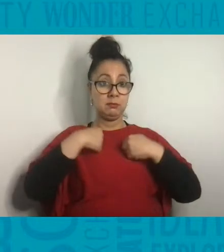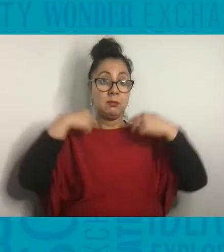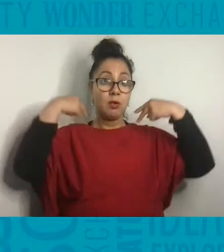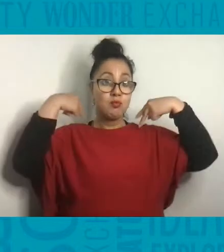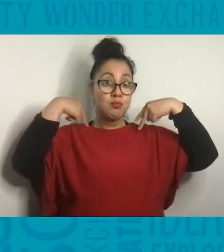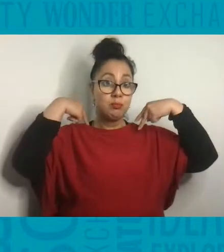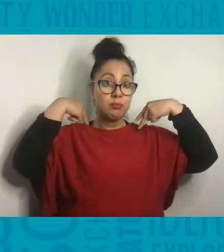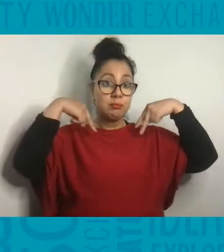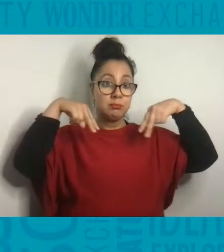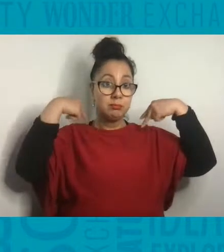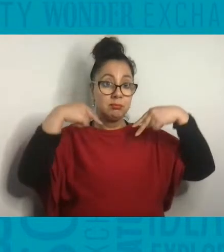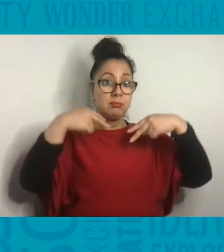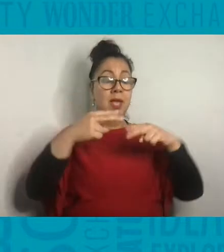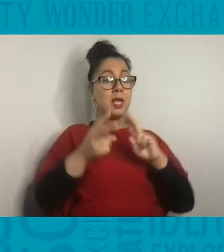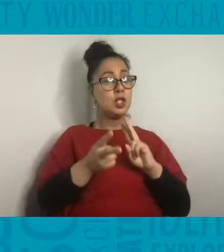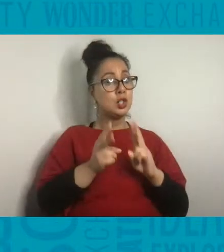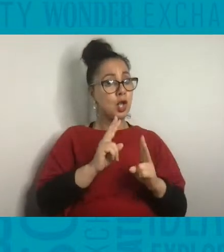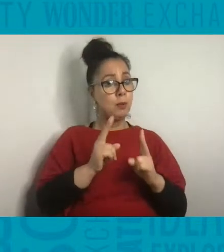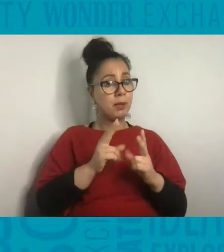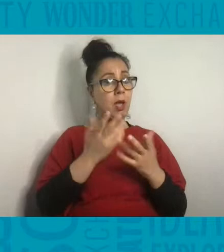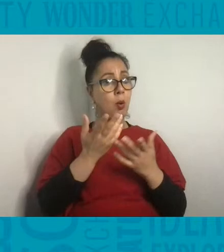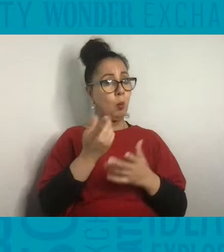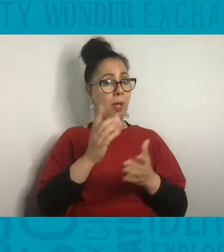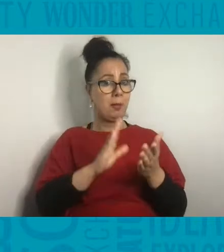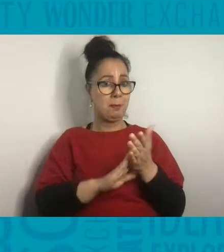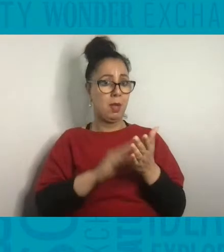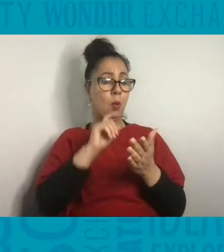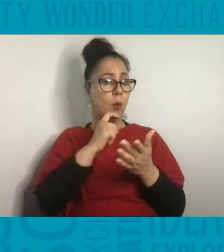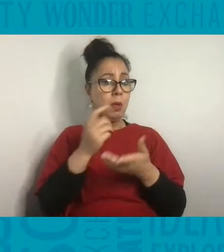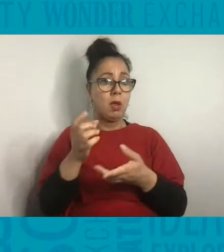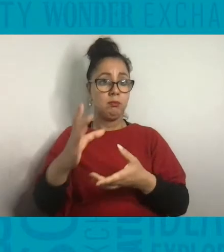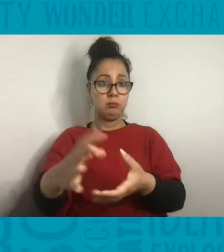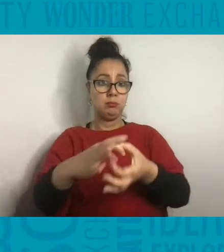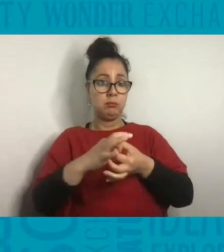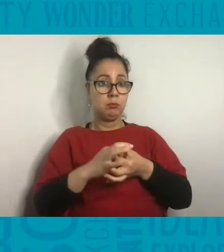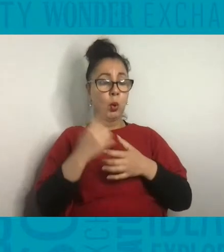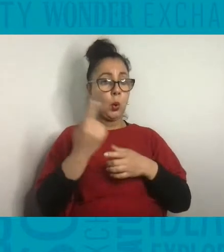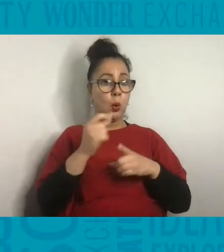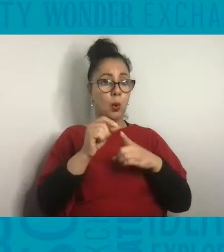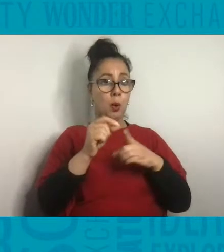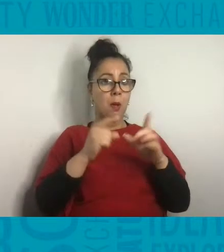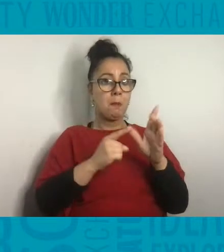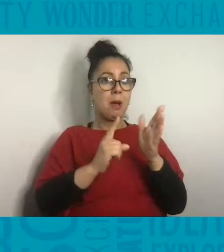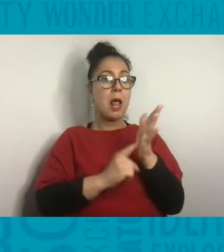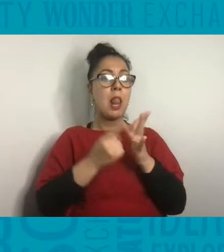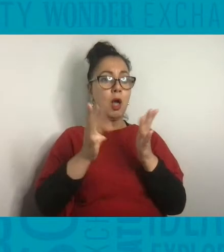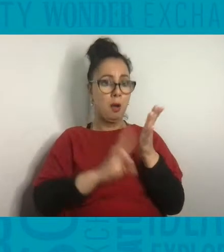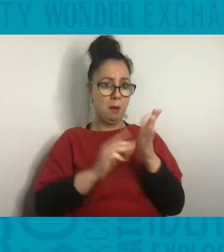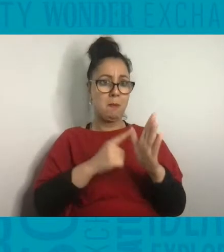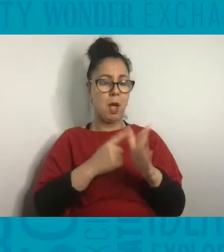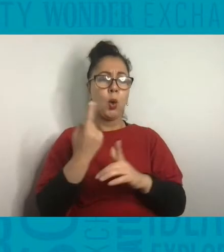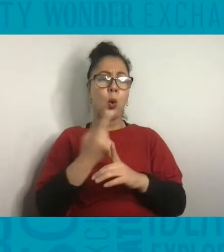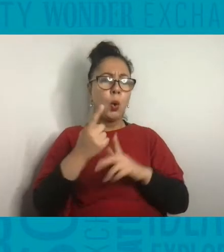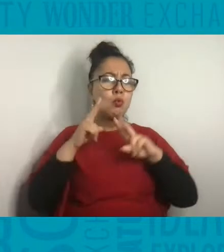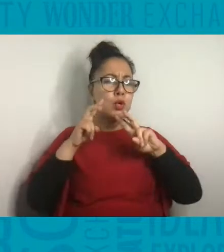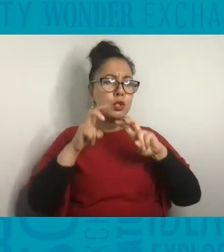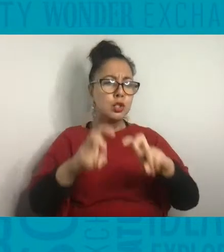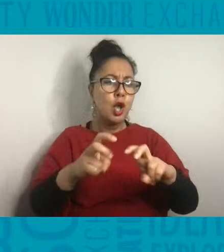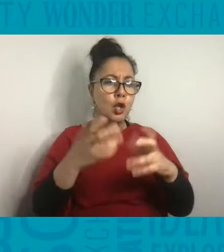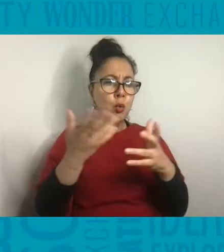and in a moment I'll be joined by Paloma who is a researcher at Imperial College London